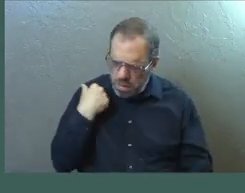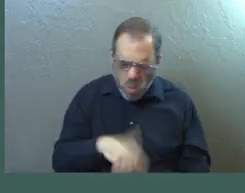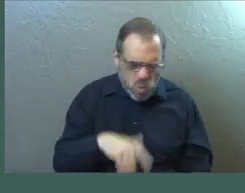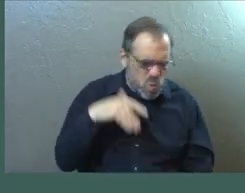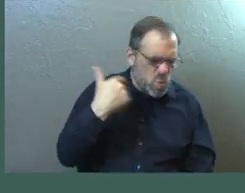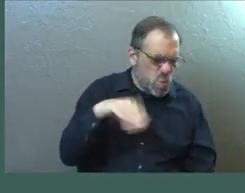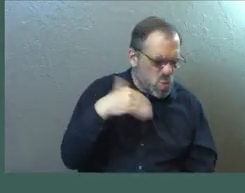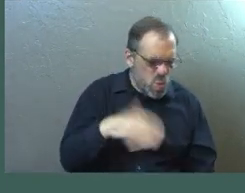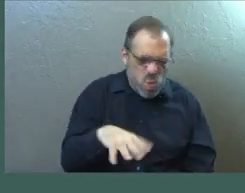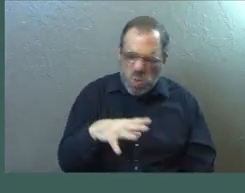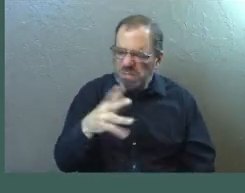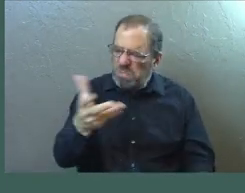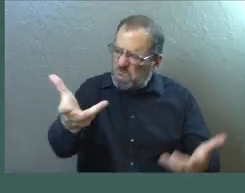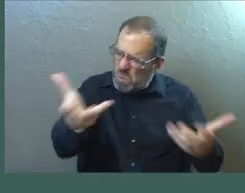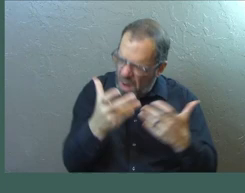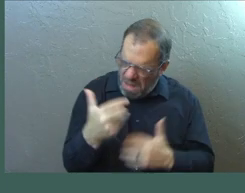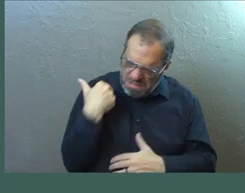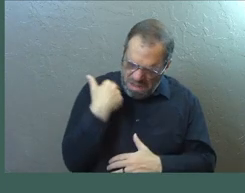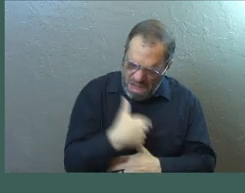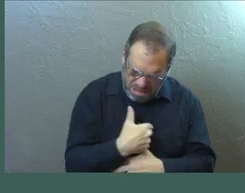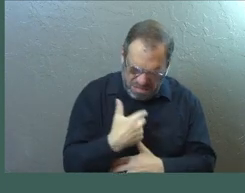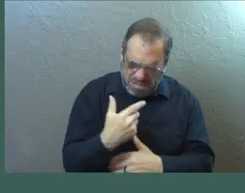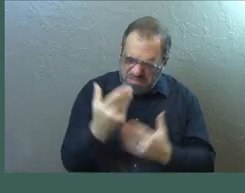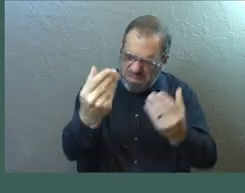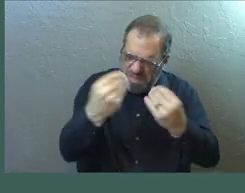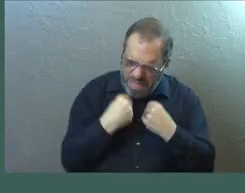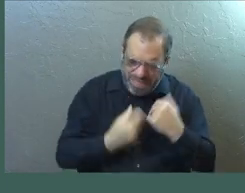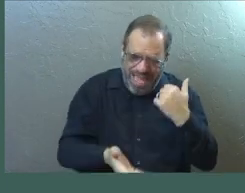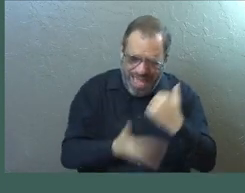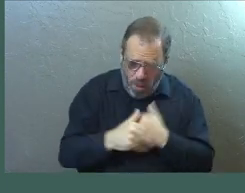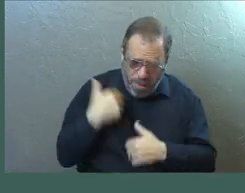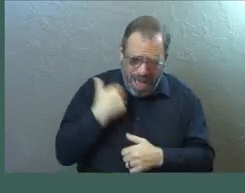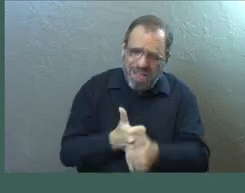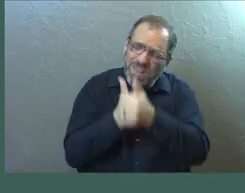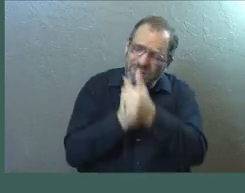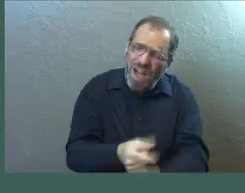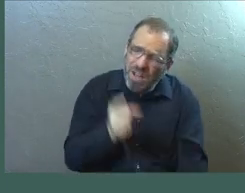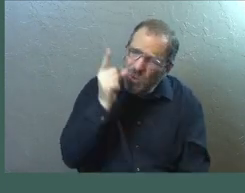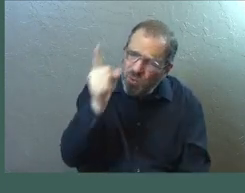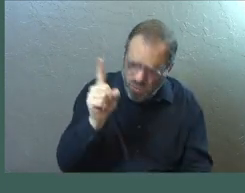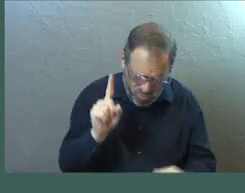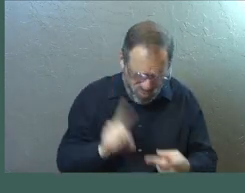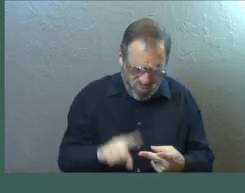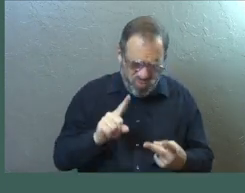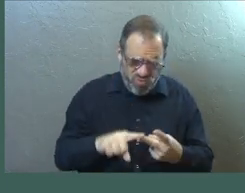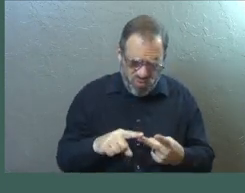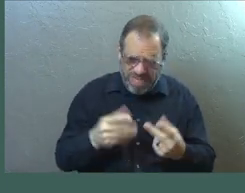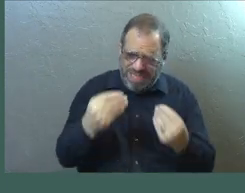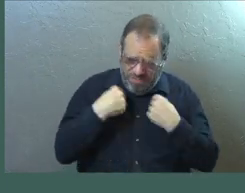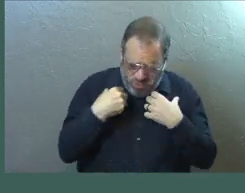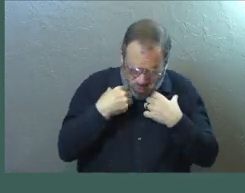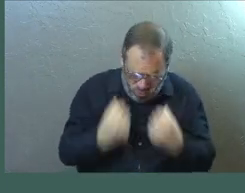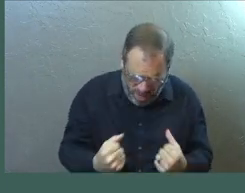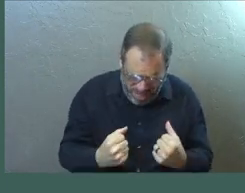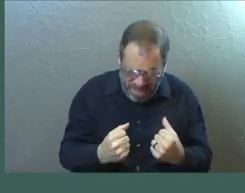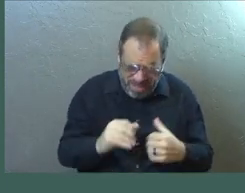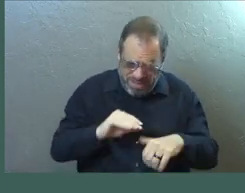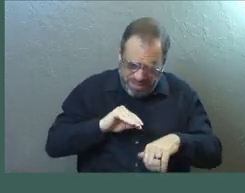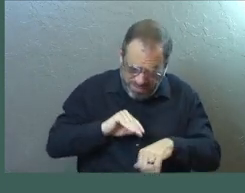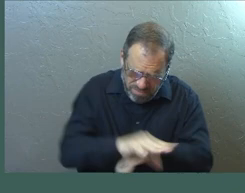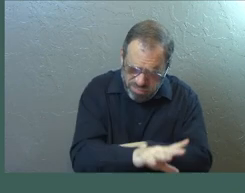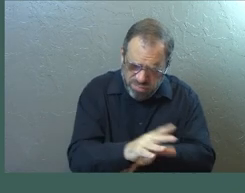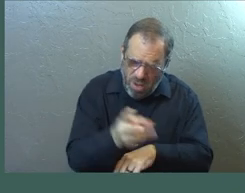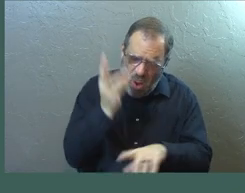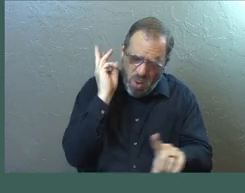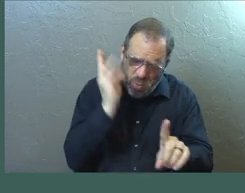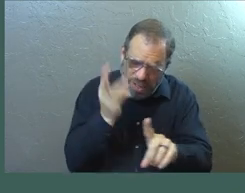And there's so many things you want for us, God, because it'll help us to follow you. It'll strengthen us together. God, we'll be a more effective